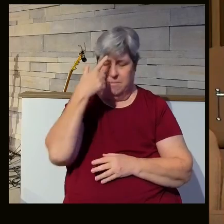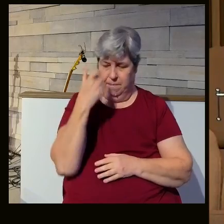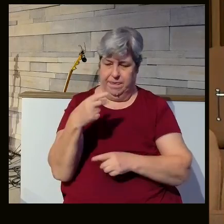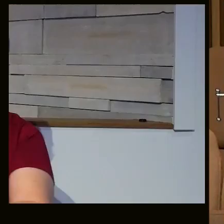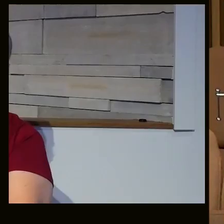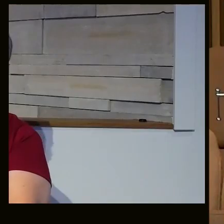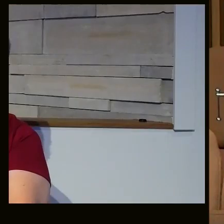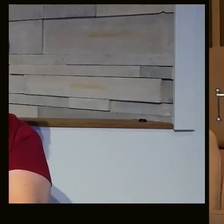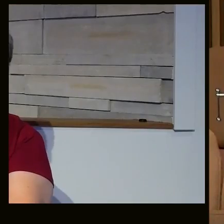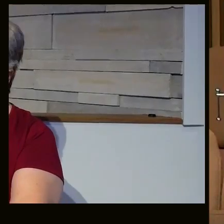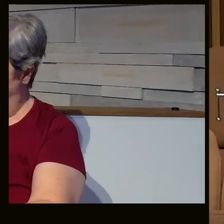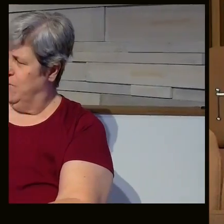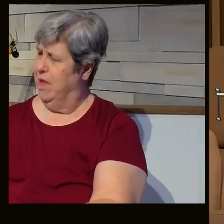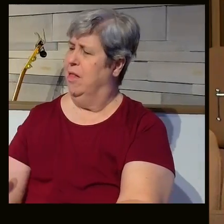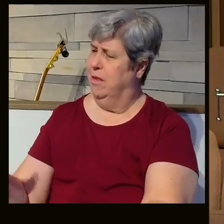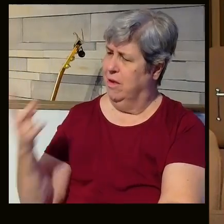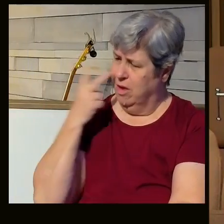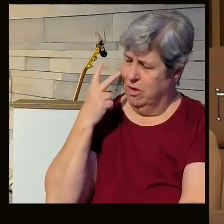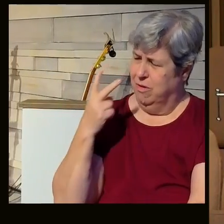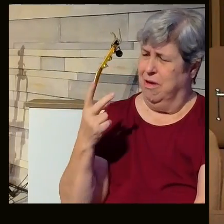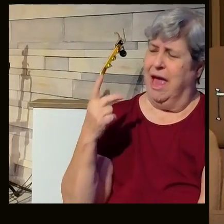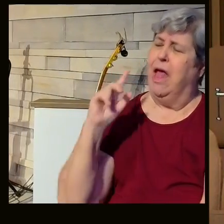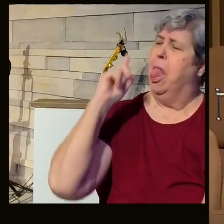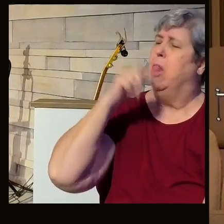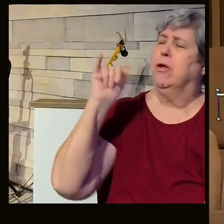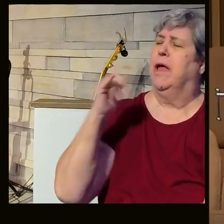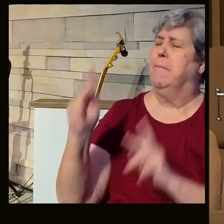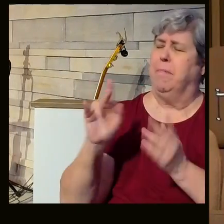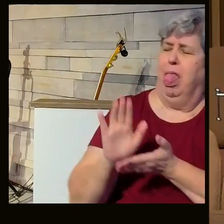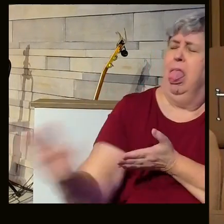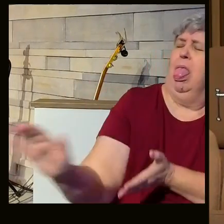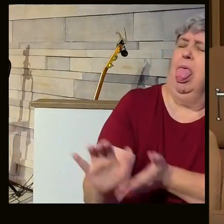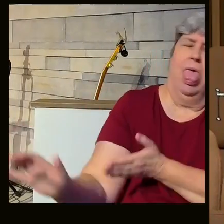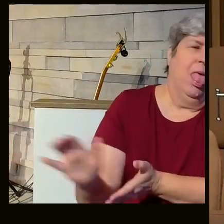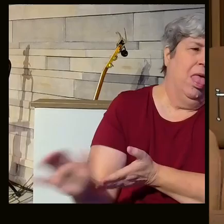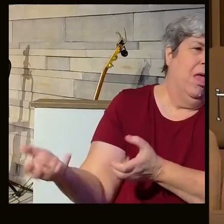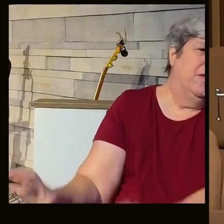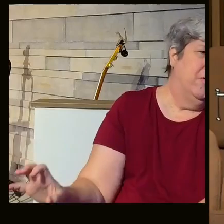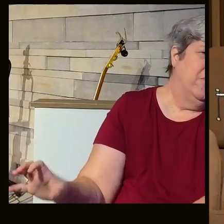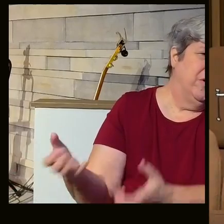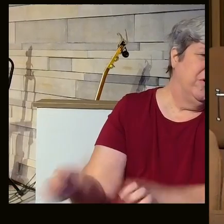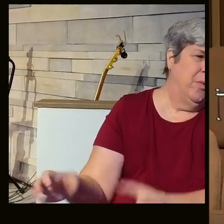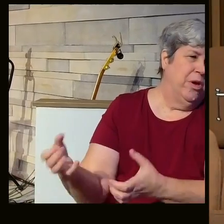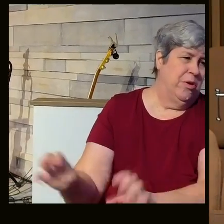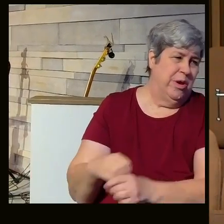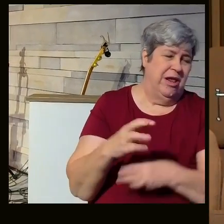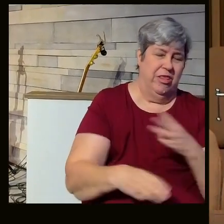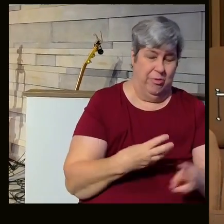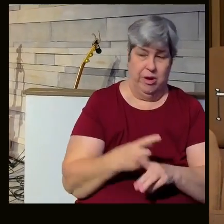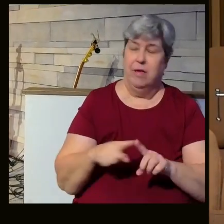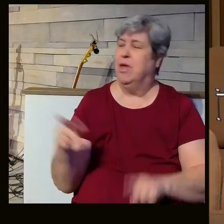Because Hagar, Ishmael, you seem like disposable people. You seem like discards. From our society and our world.